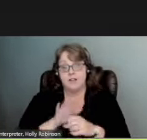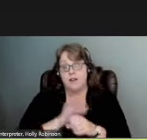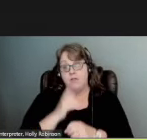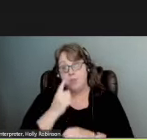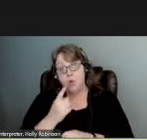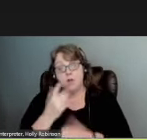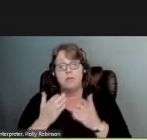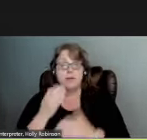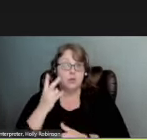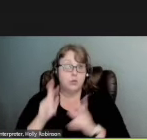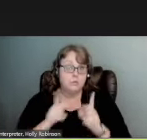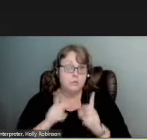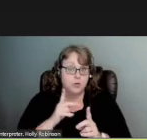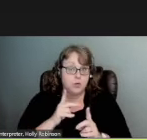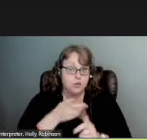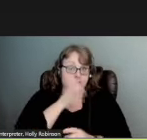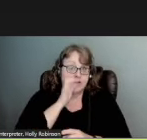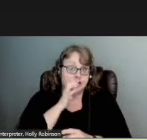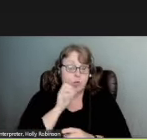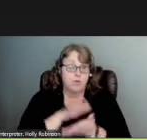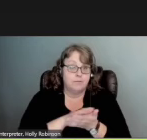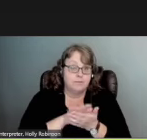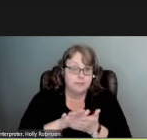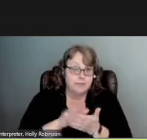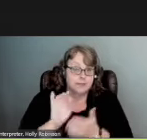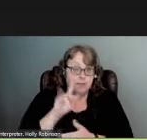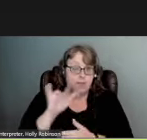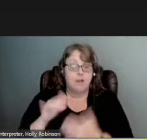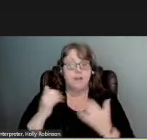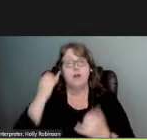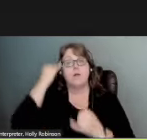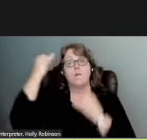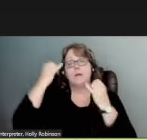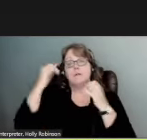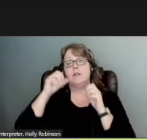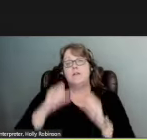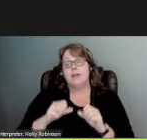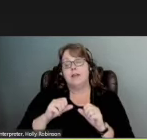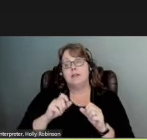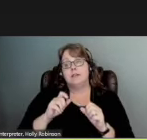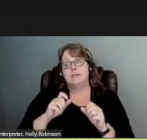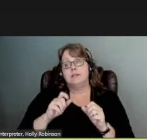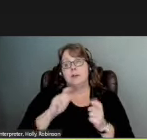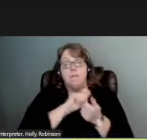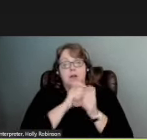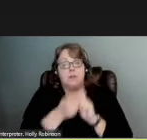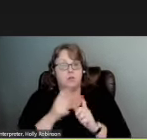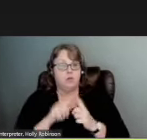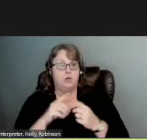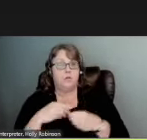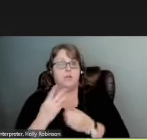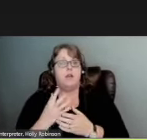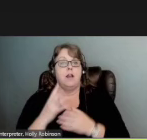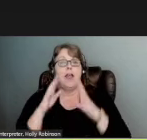two people's drinking or sanitation supply. Imagine now if we can scale up and modularize these units to provide water at a